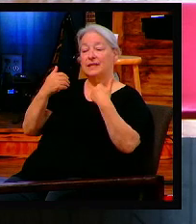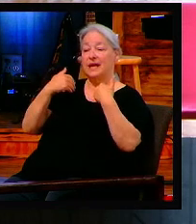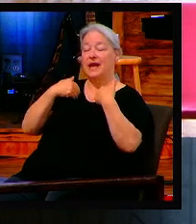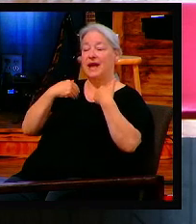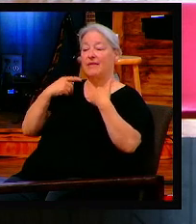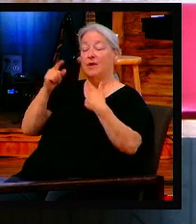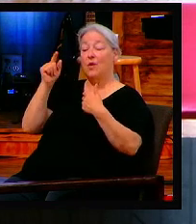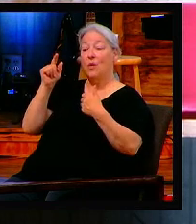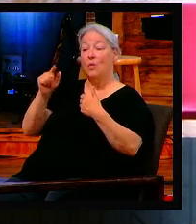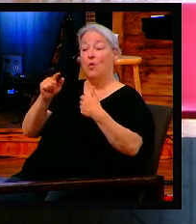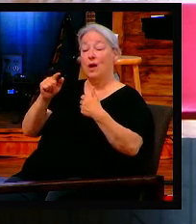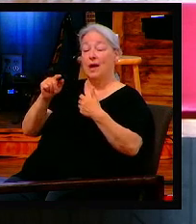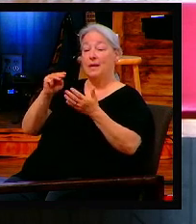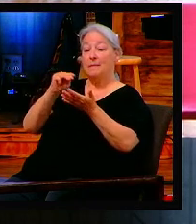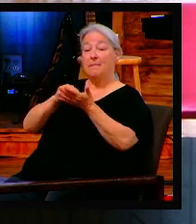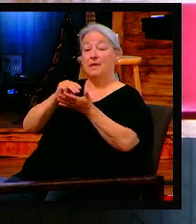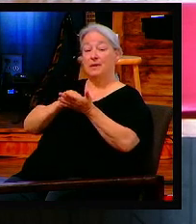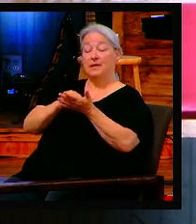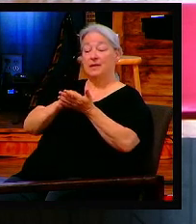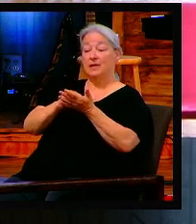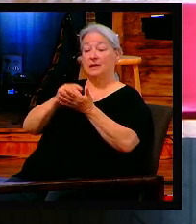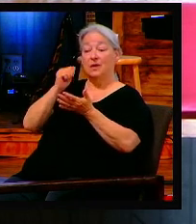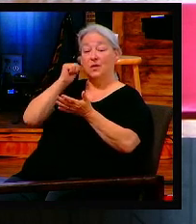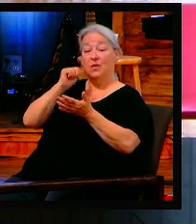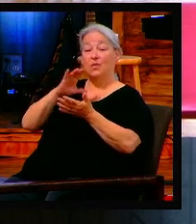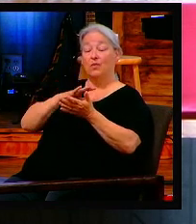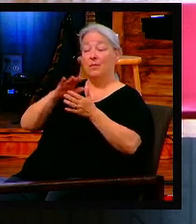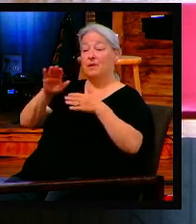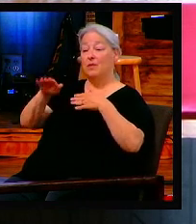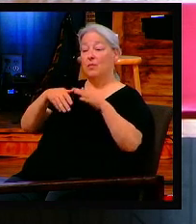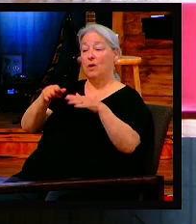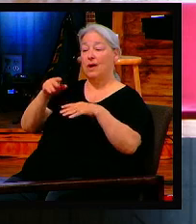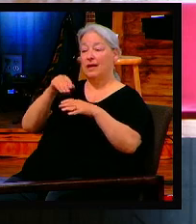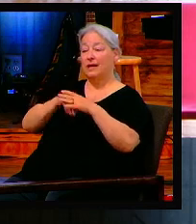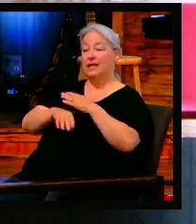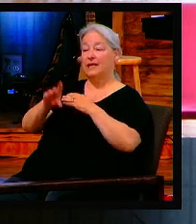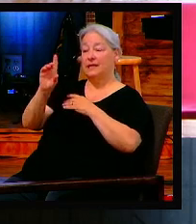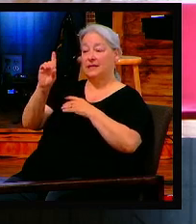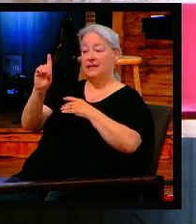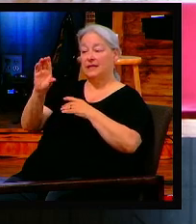walking in D.C. With Don't Mess With Our Kids. Amen.